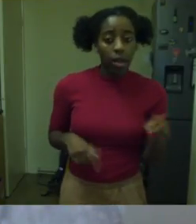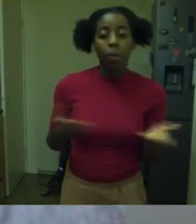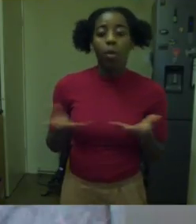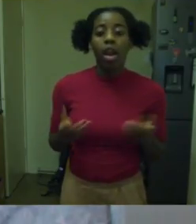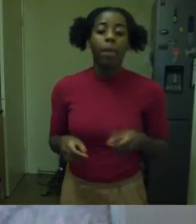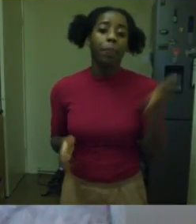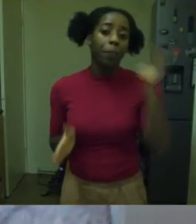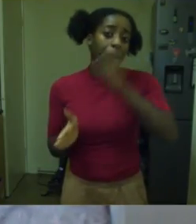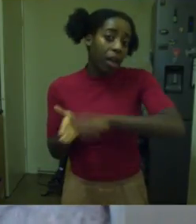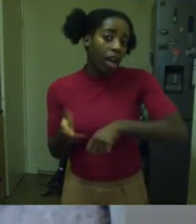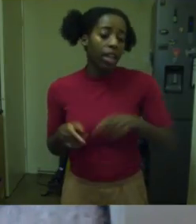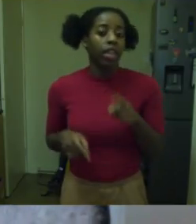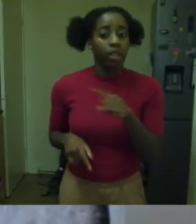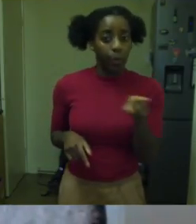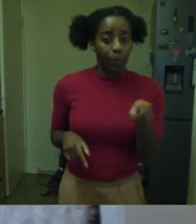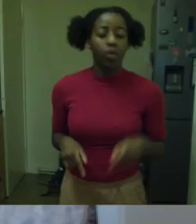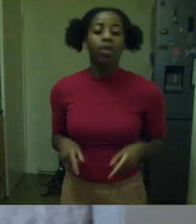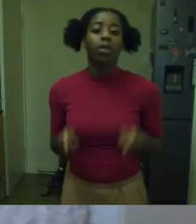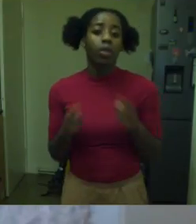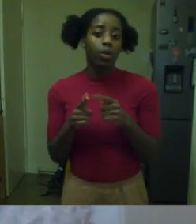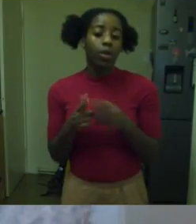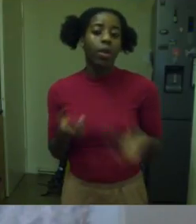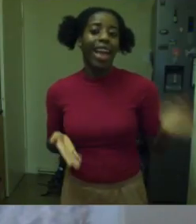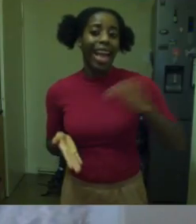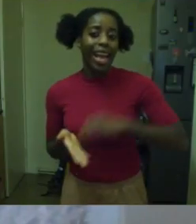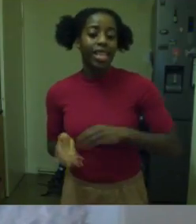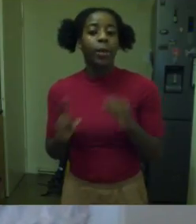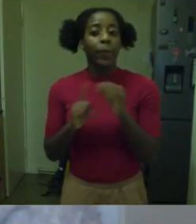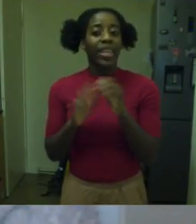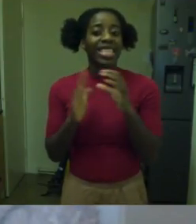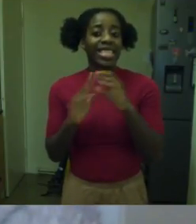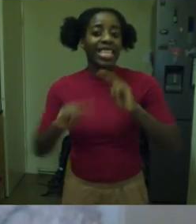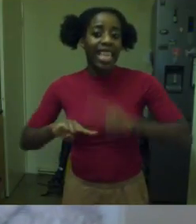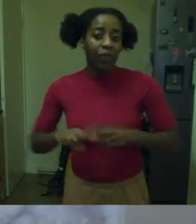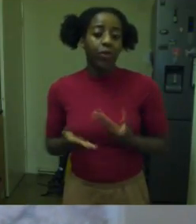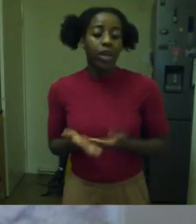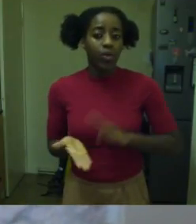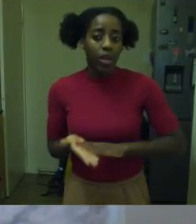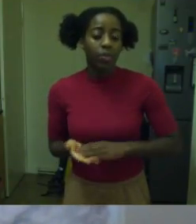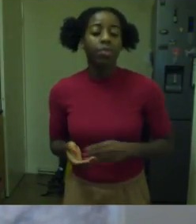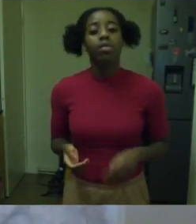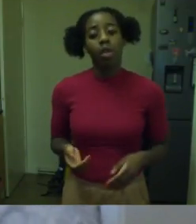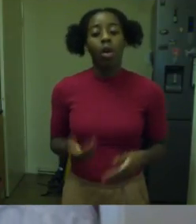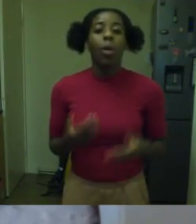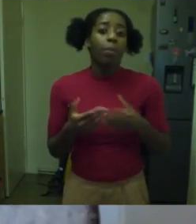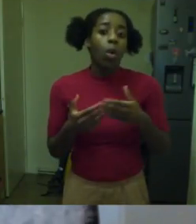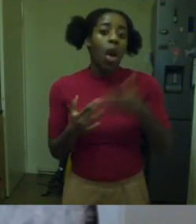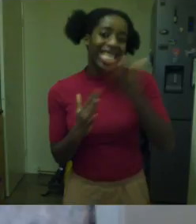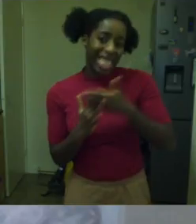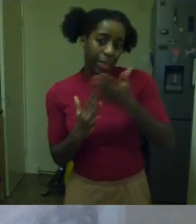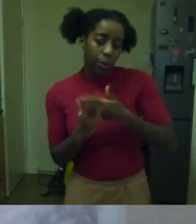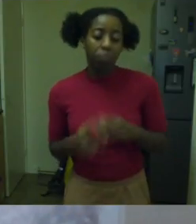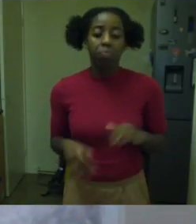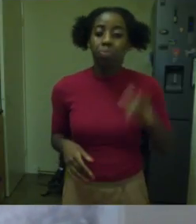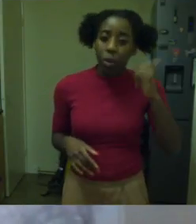could look into. I'm going to tell you where you could find them, where you can buy them and also I'll try to see if I can have like PDF copies of